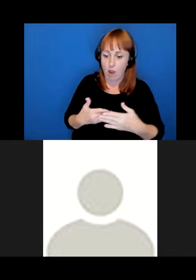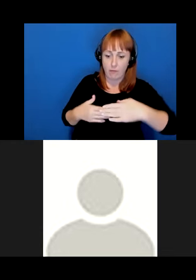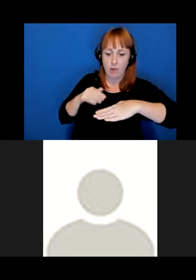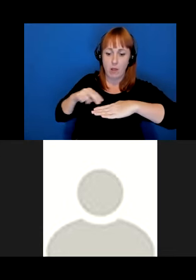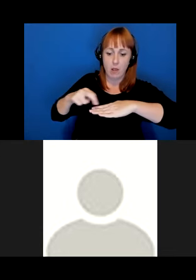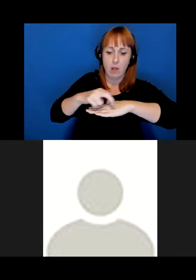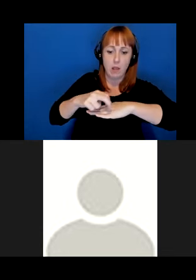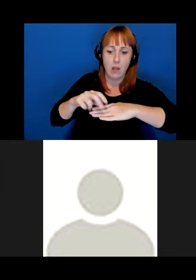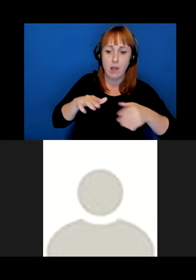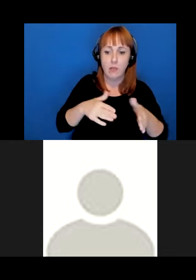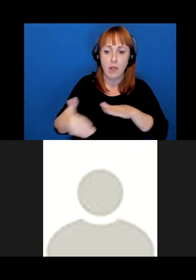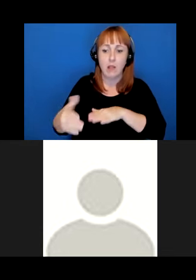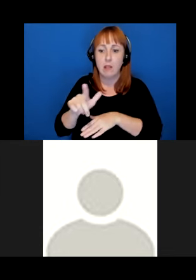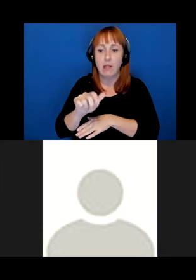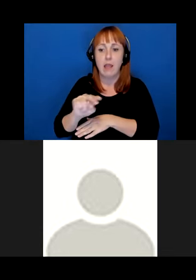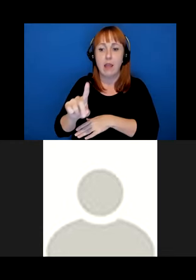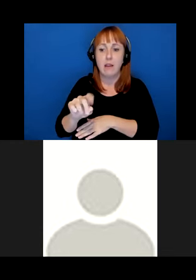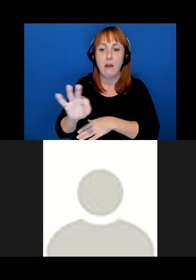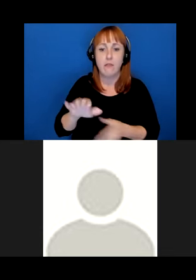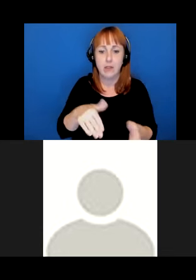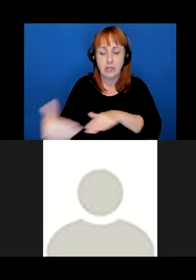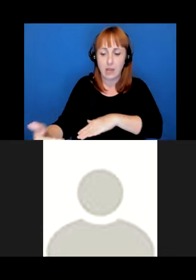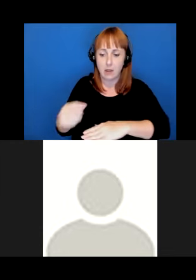of the dead. So language is pretty much everything.